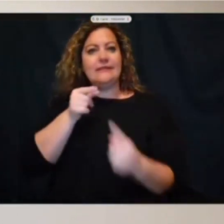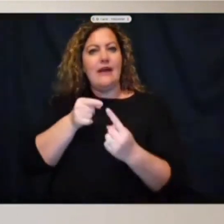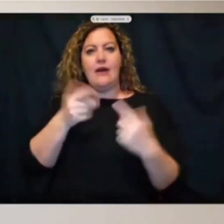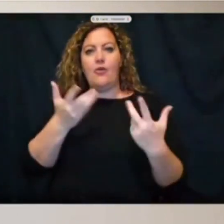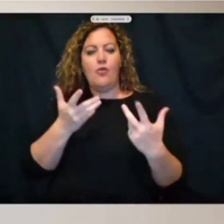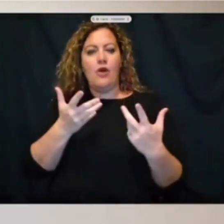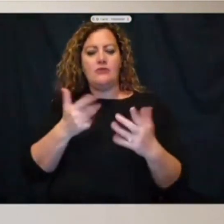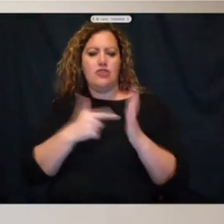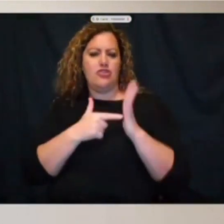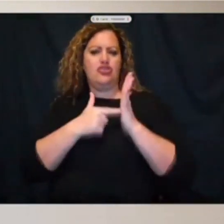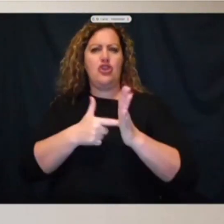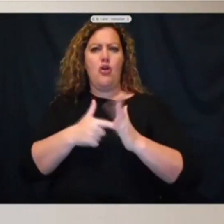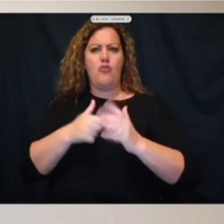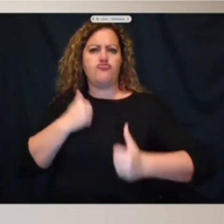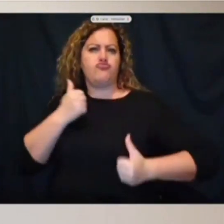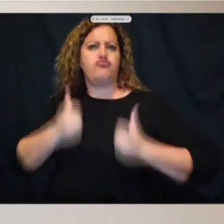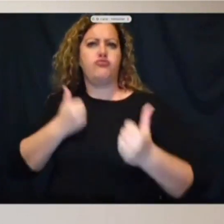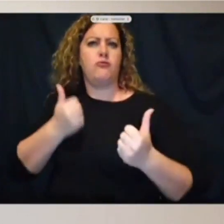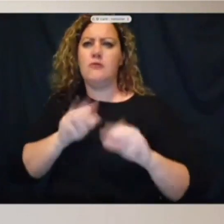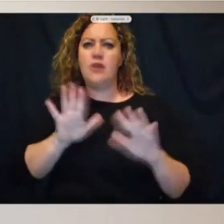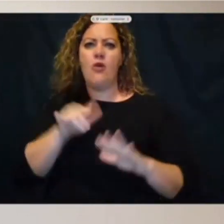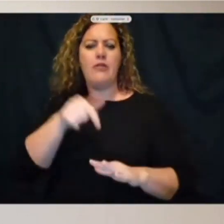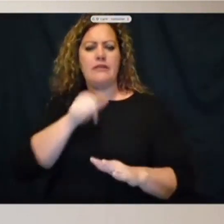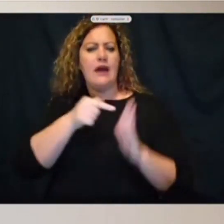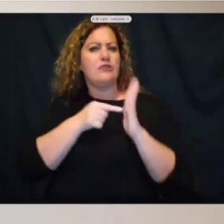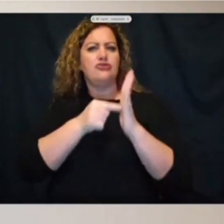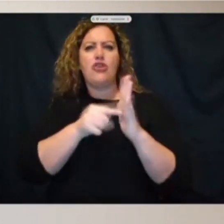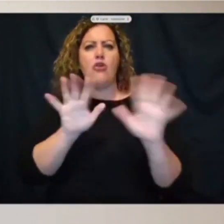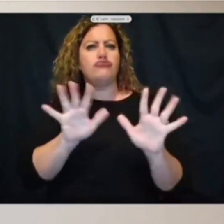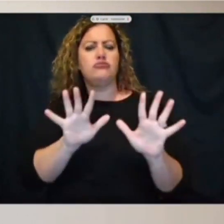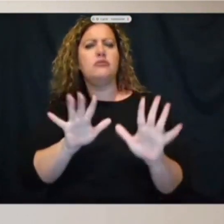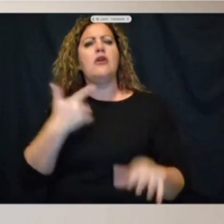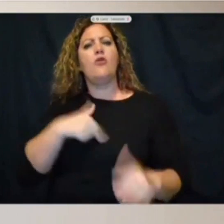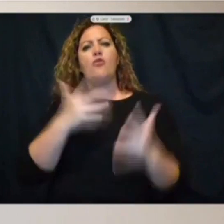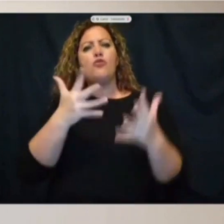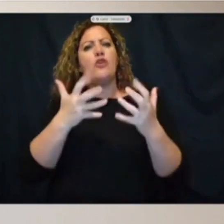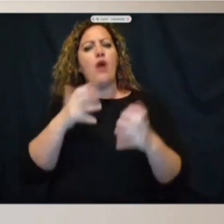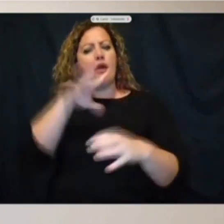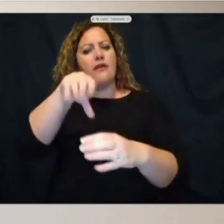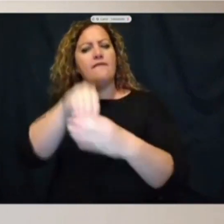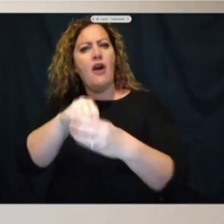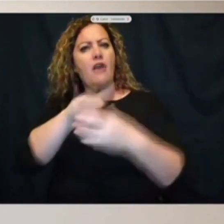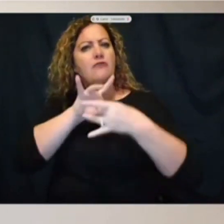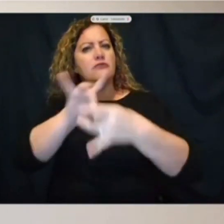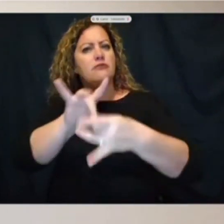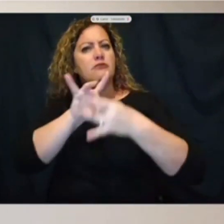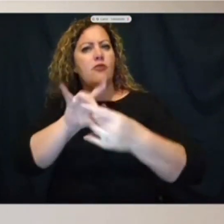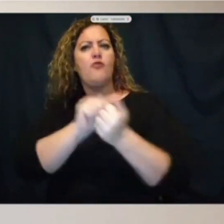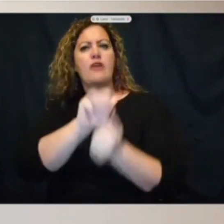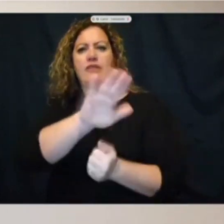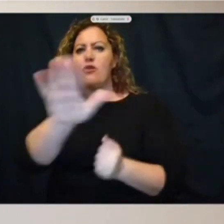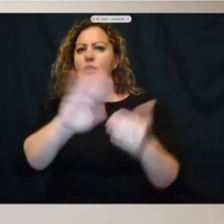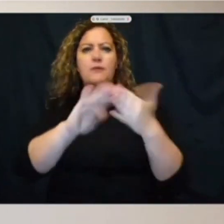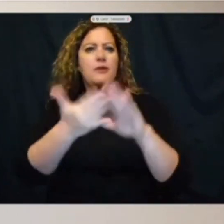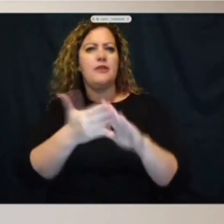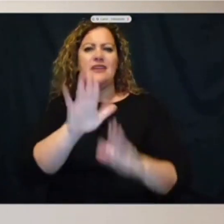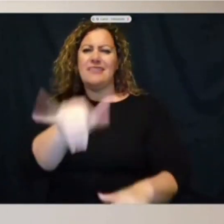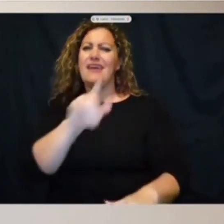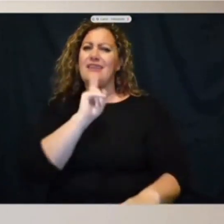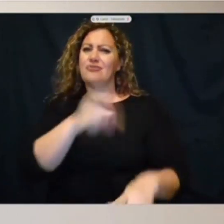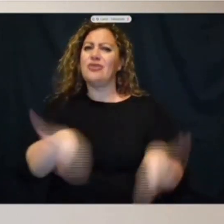force. This isn't a show of anything other than we want to be involved, engaged in your community. That's really important for us.